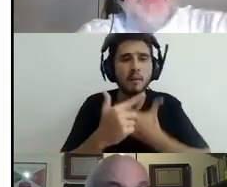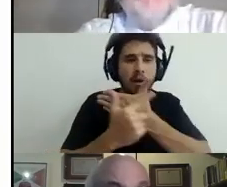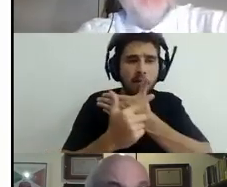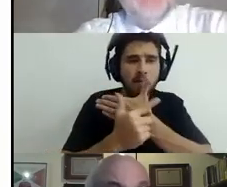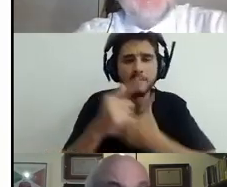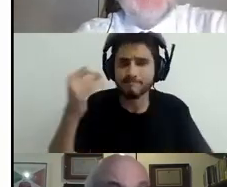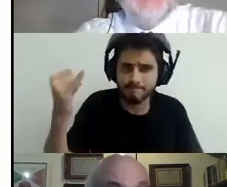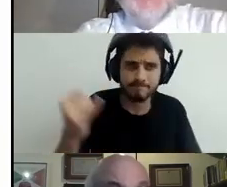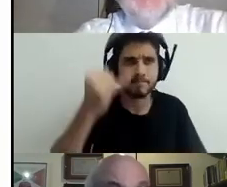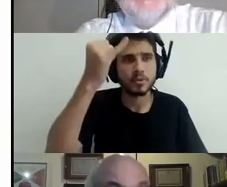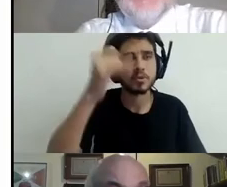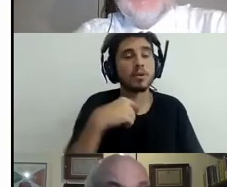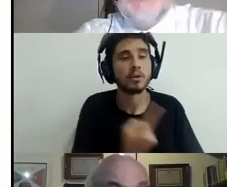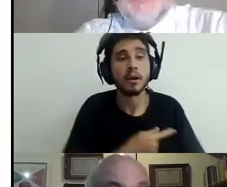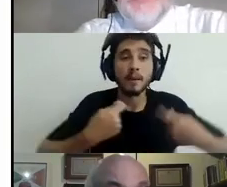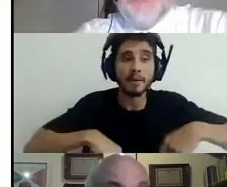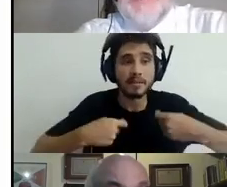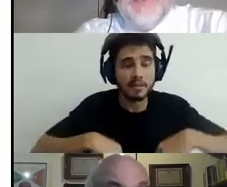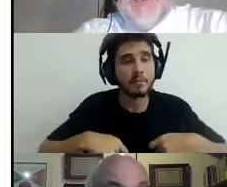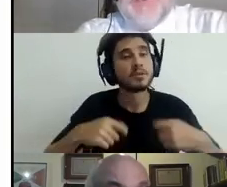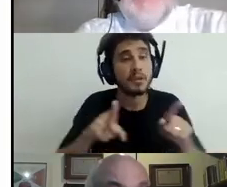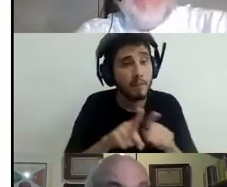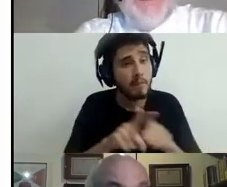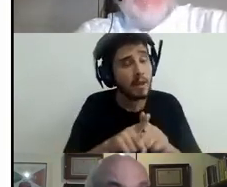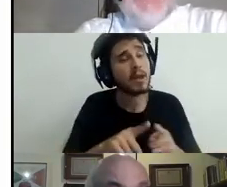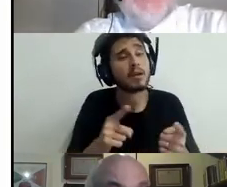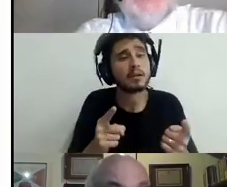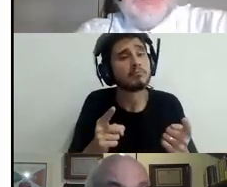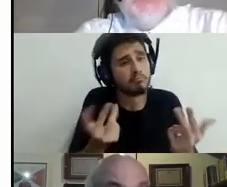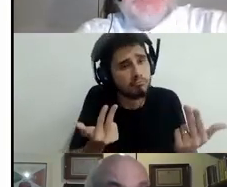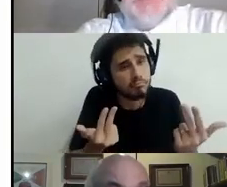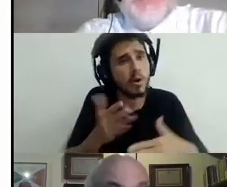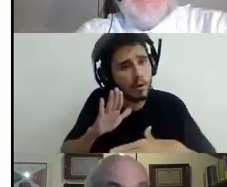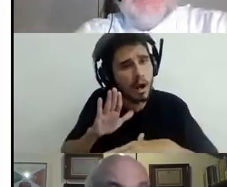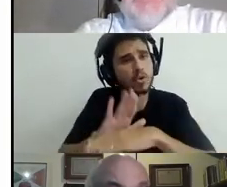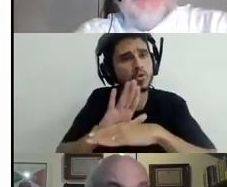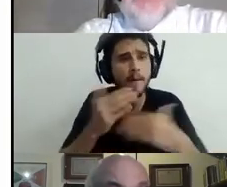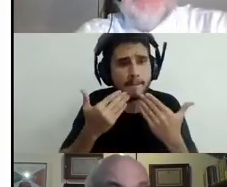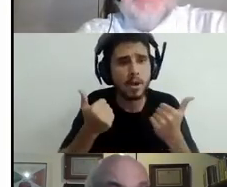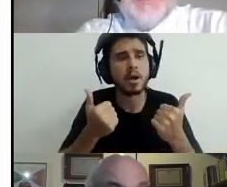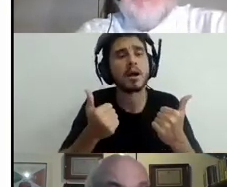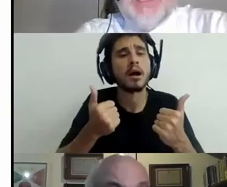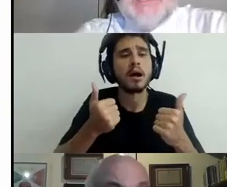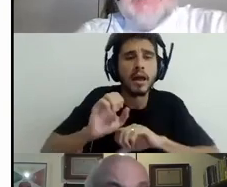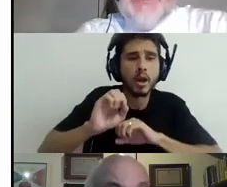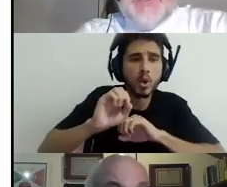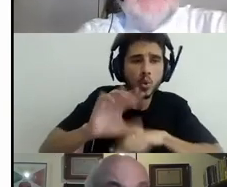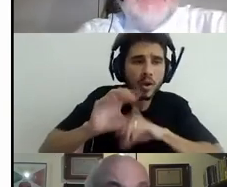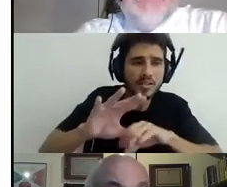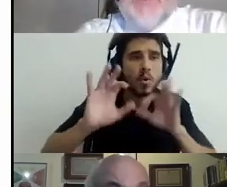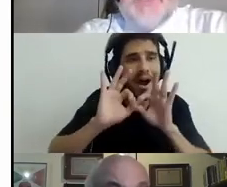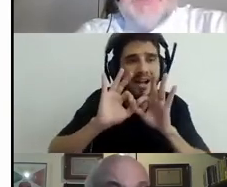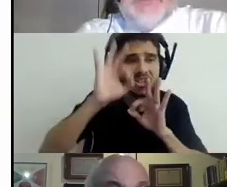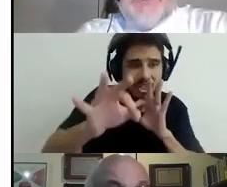improve the distance education. Distance education is for the moment in many countries,